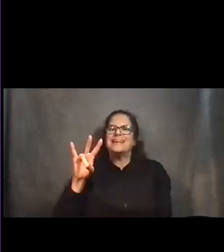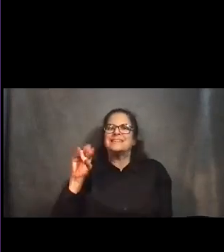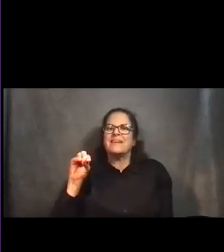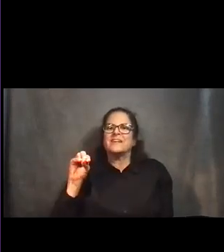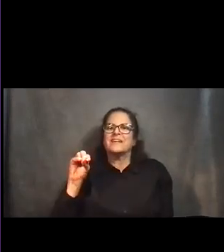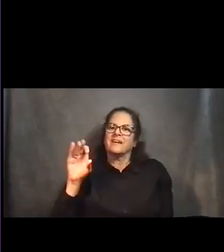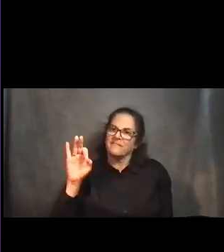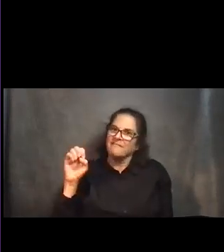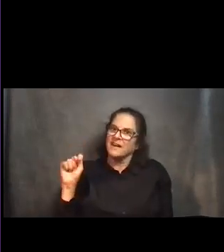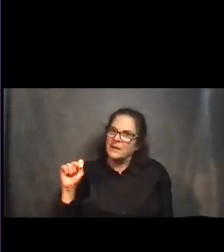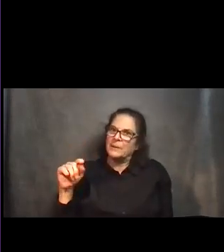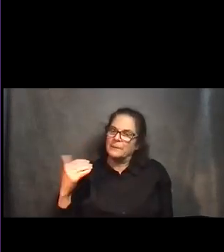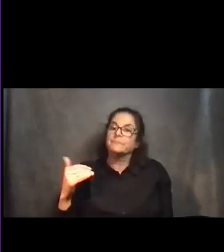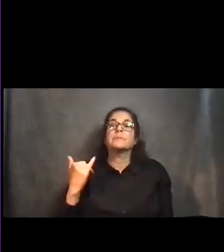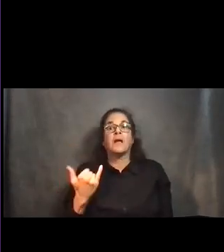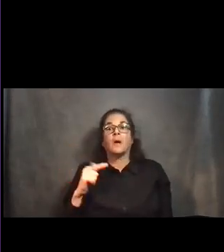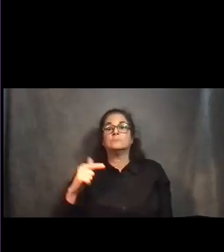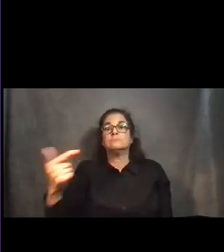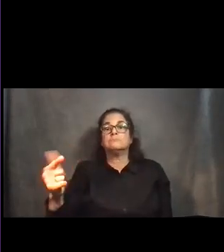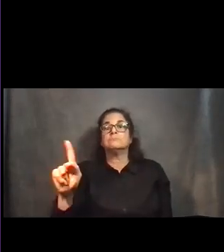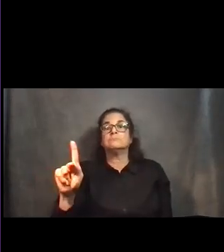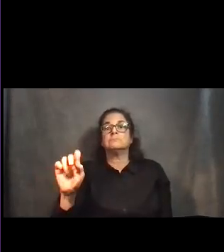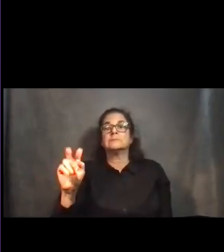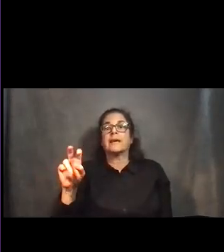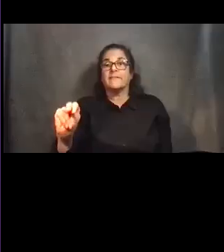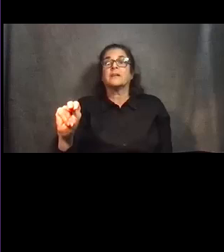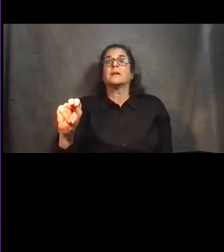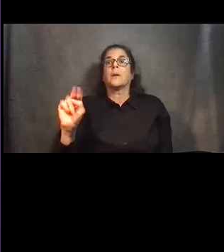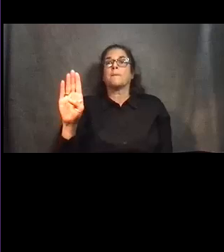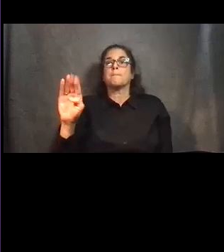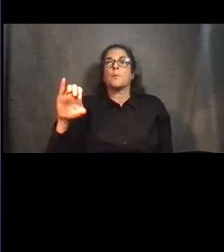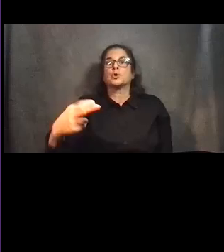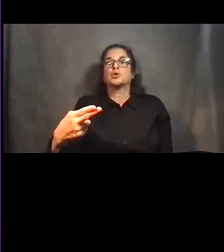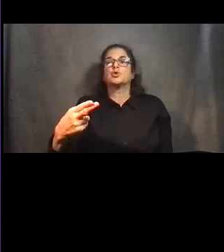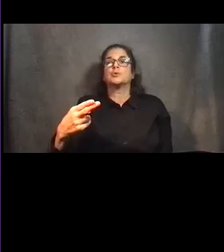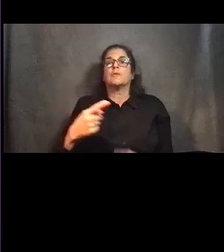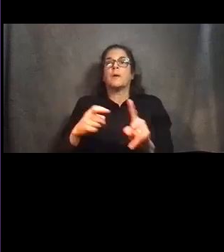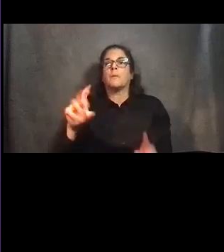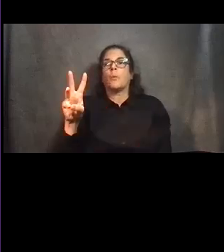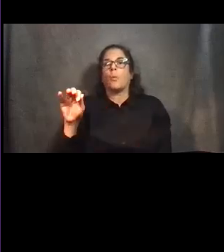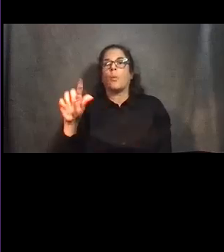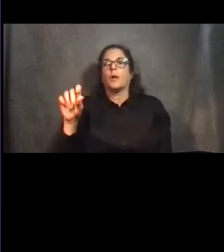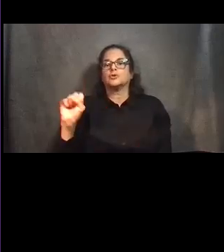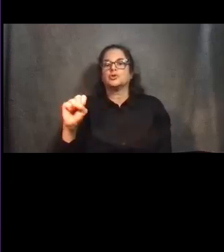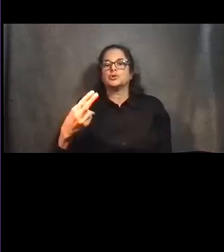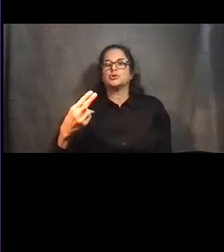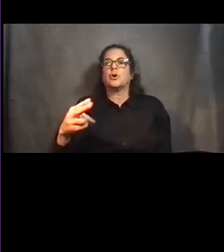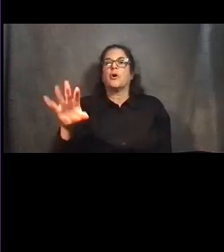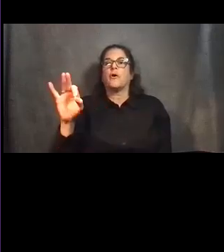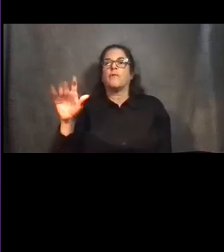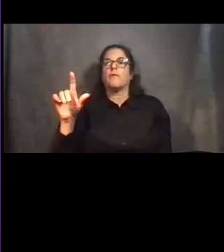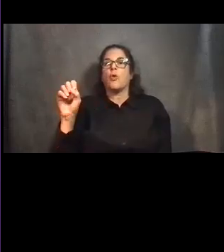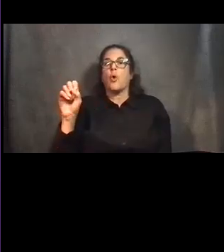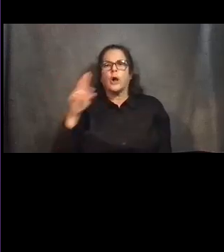So now I'm going to hand it over to Kevin Bush from Walsh Floor, and he's going to go into the details on how we're going to be